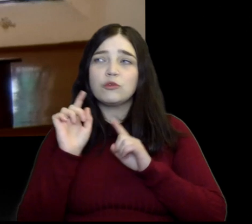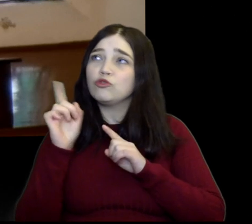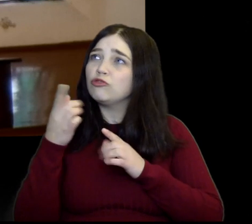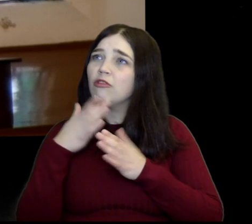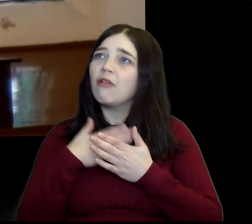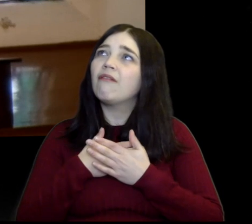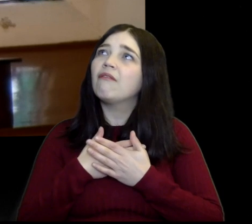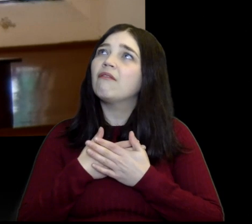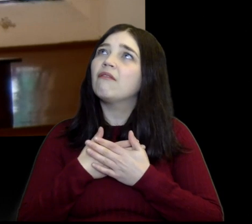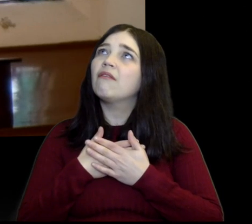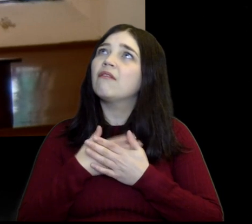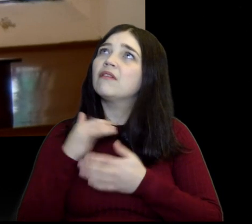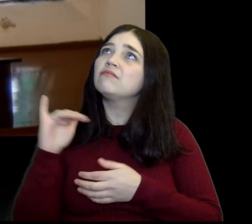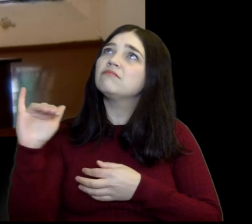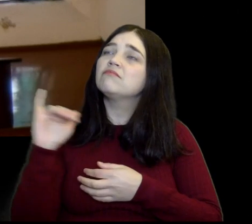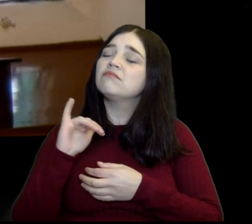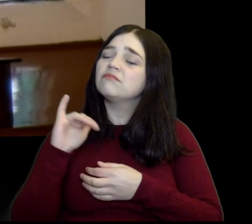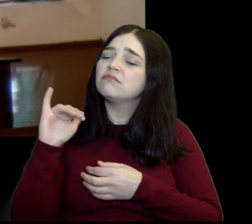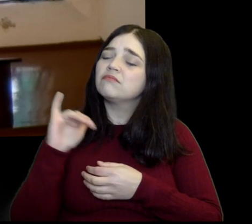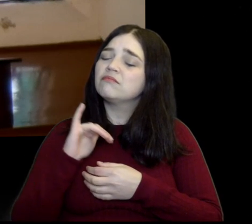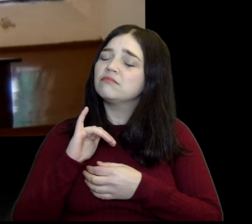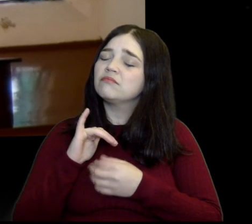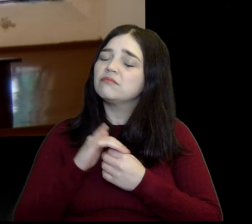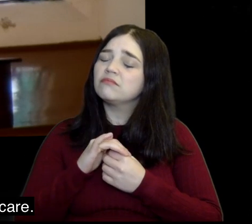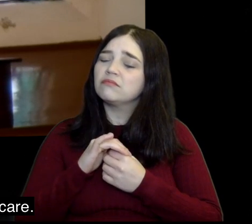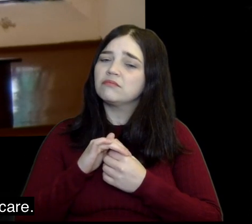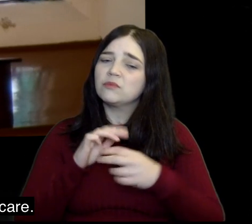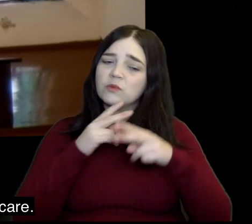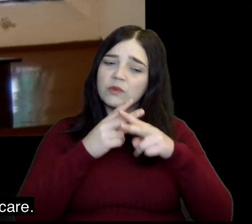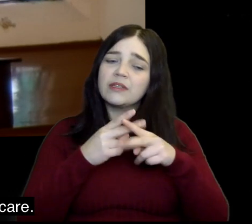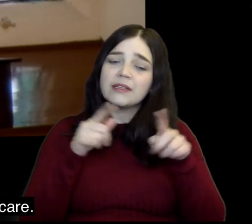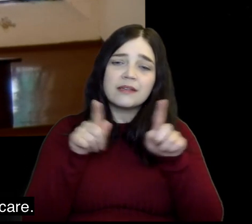an ability to love as you love